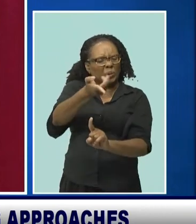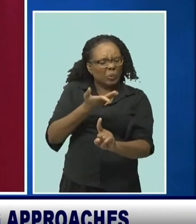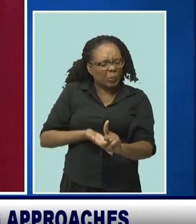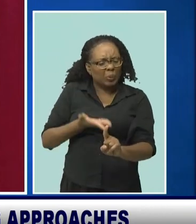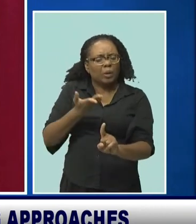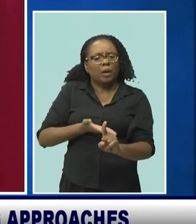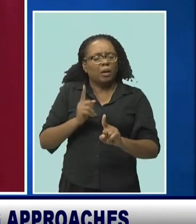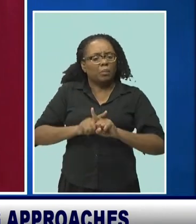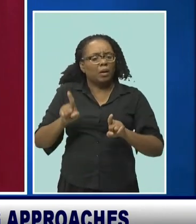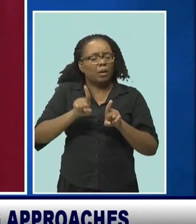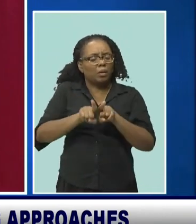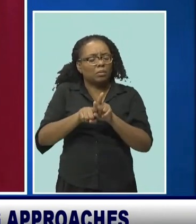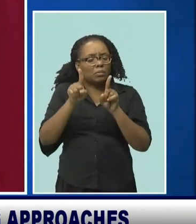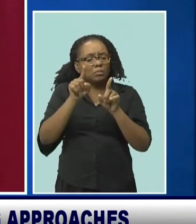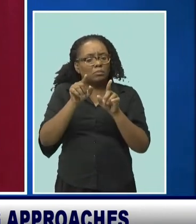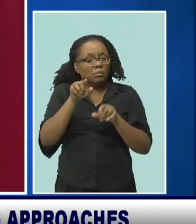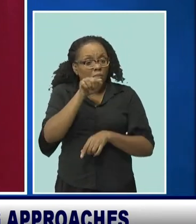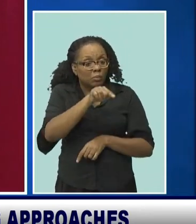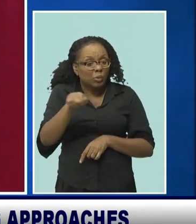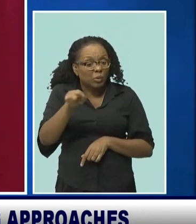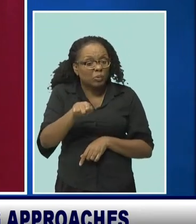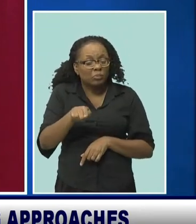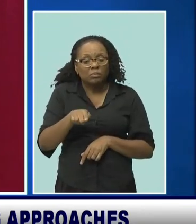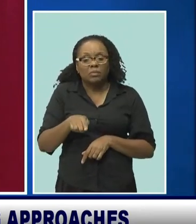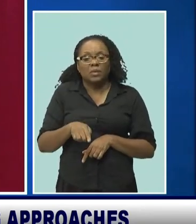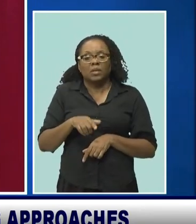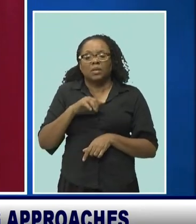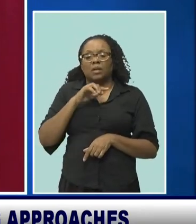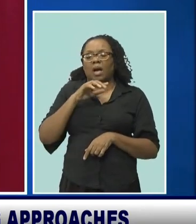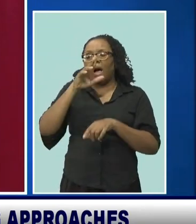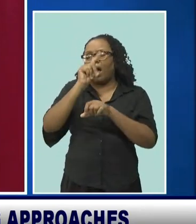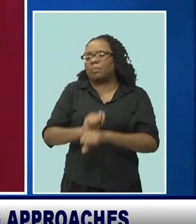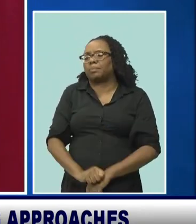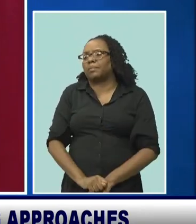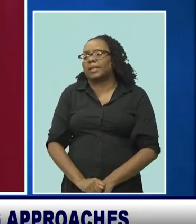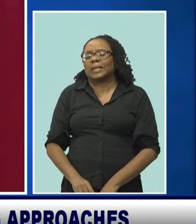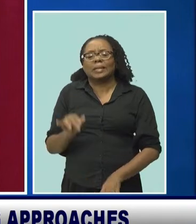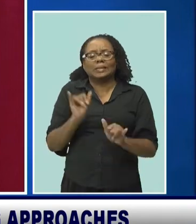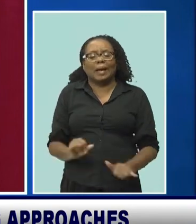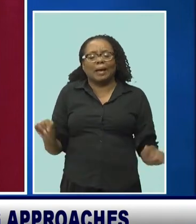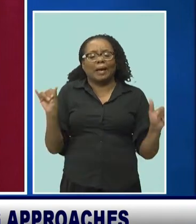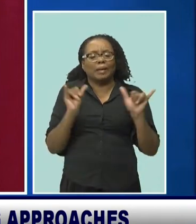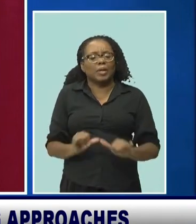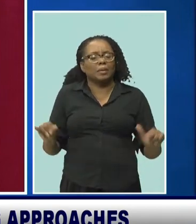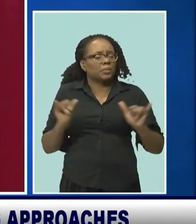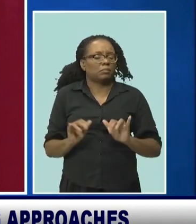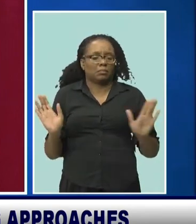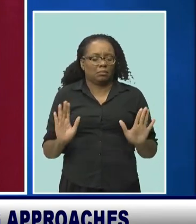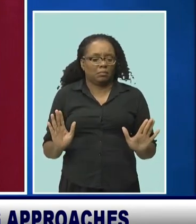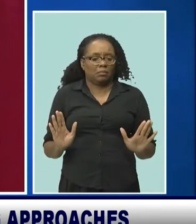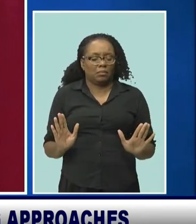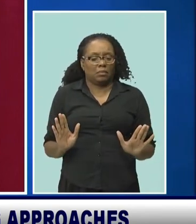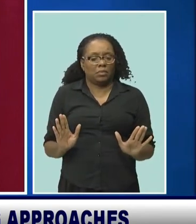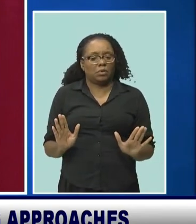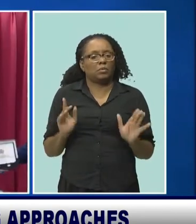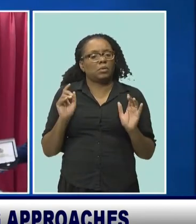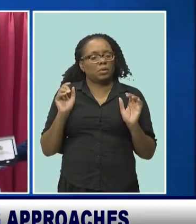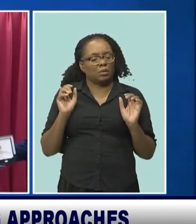that you are adaptable. This means altering your well-taught outplans from time to time.